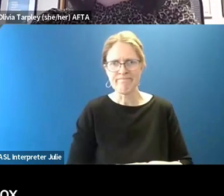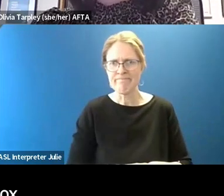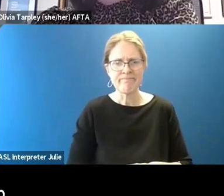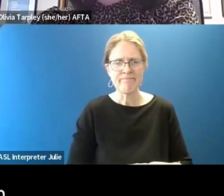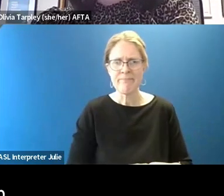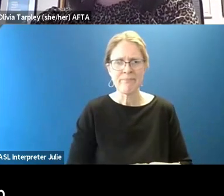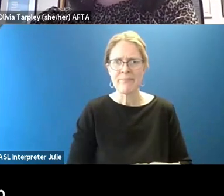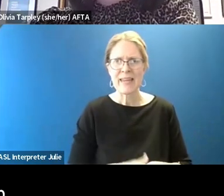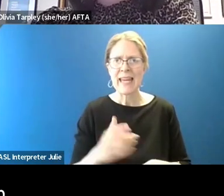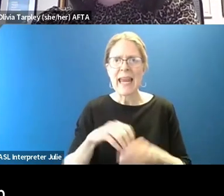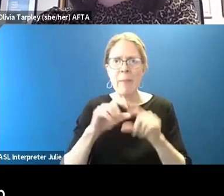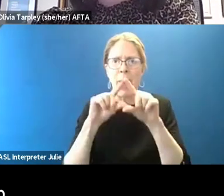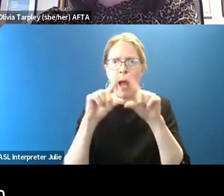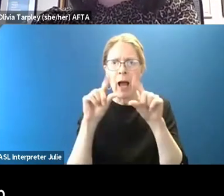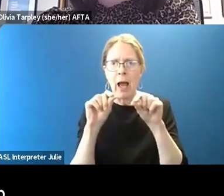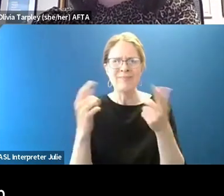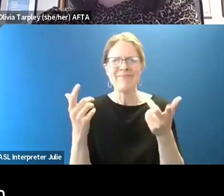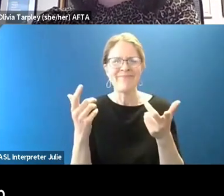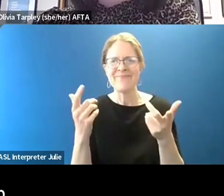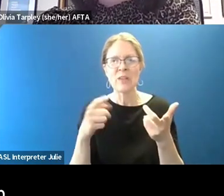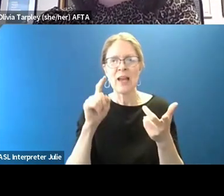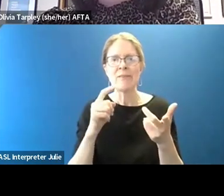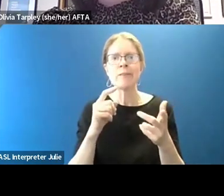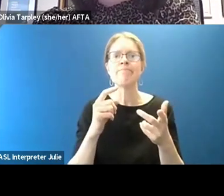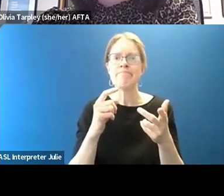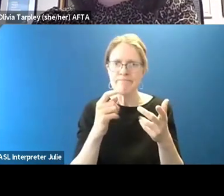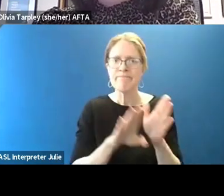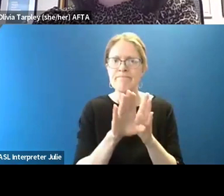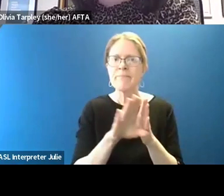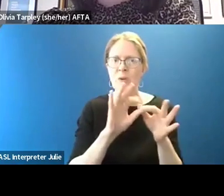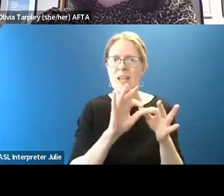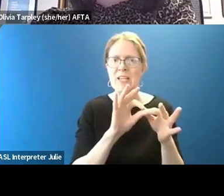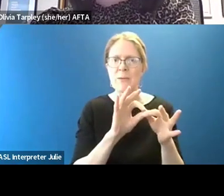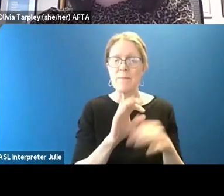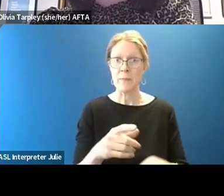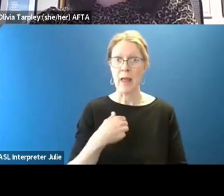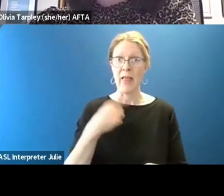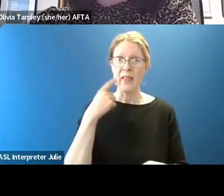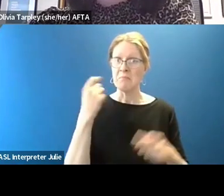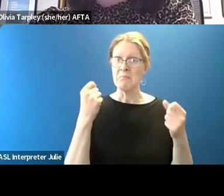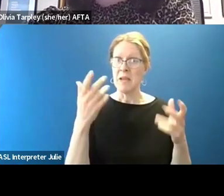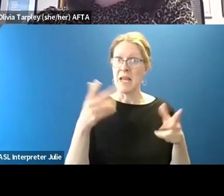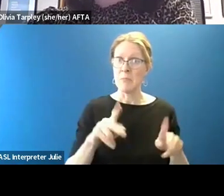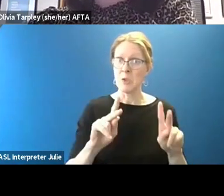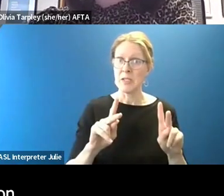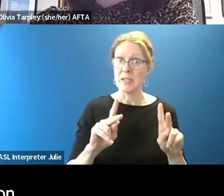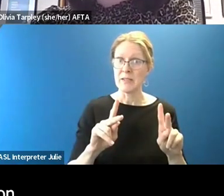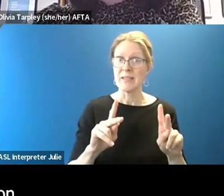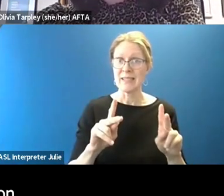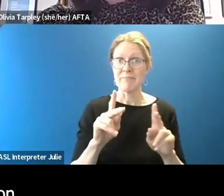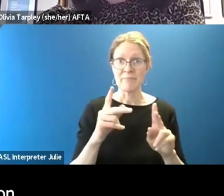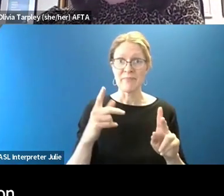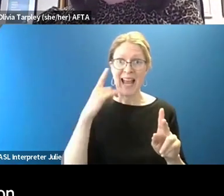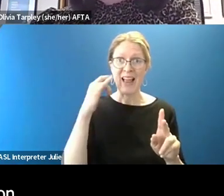Bunch box. It's got to be, you know, building that relationship. So and I think that there's lots of opportunities, you know, in the state as large as California, for